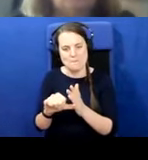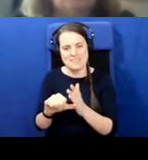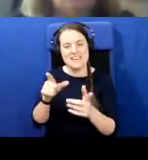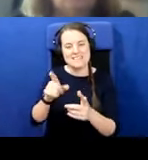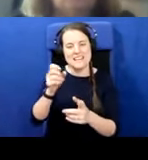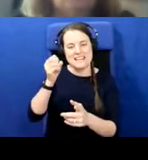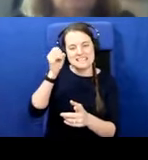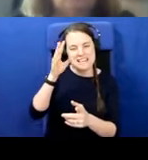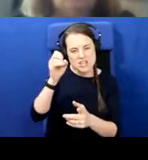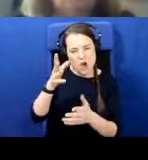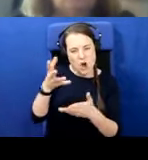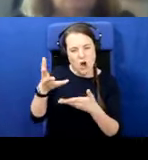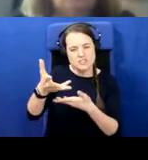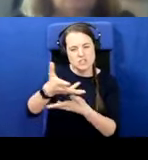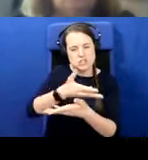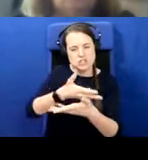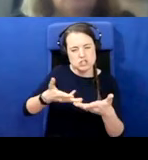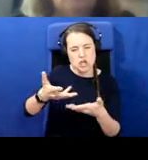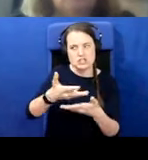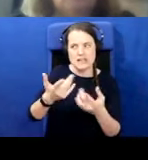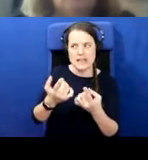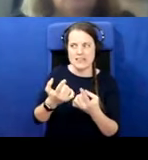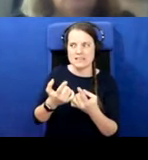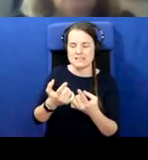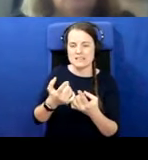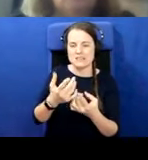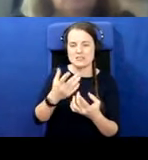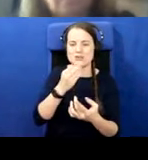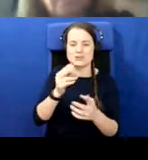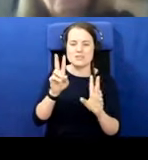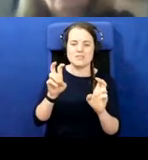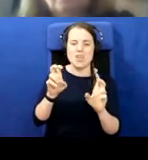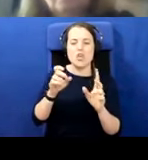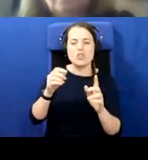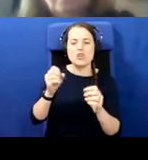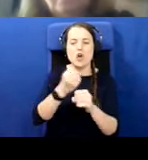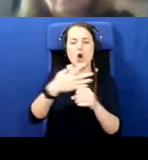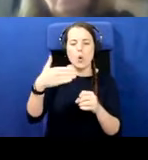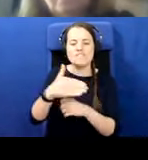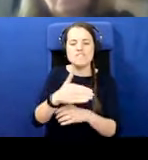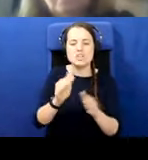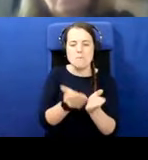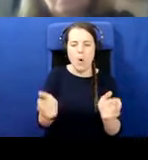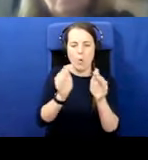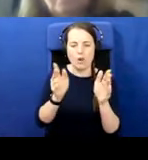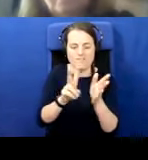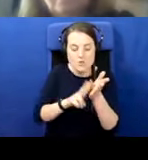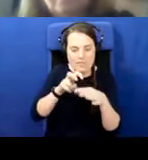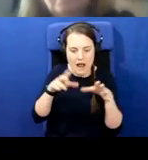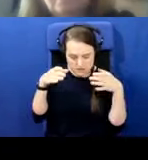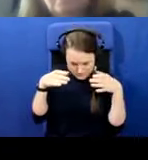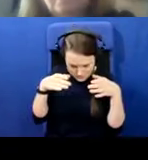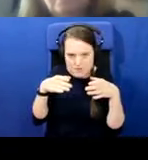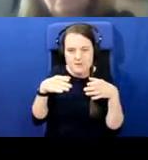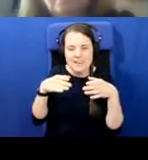discussing things within, to use the unflattering term, the goldfish bowl of Northern Ireland. It, it, it isn't justified, but it has